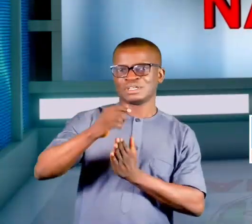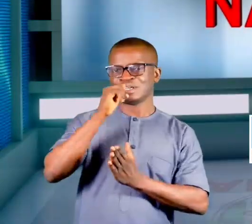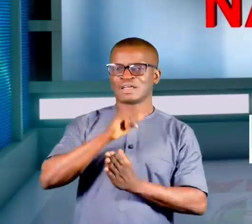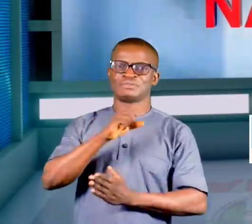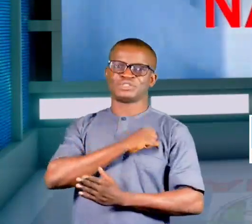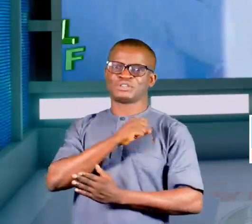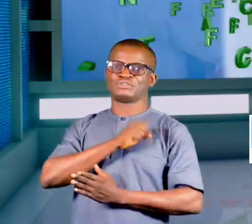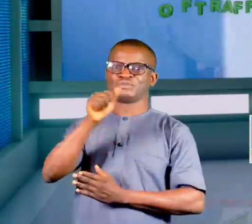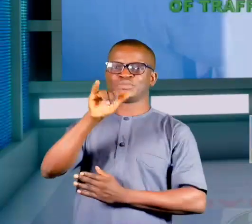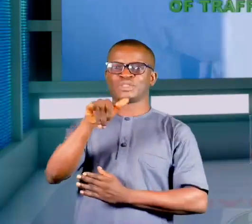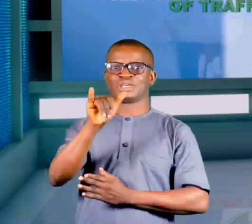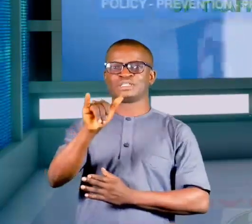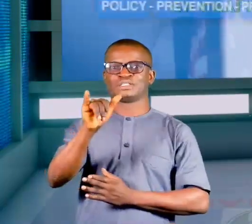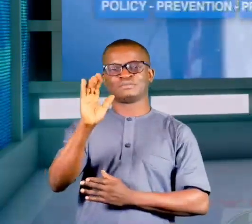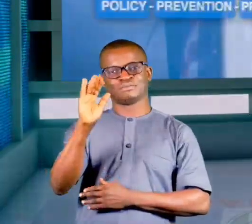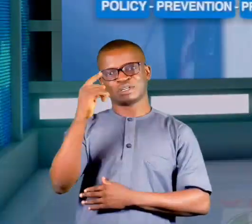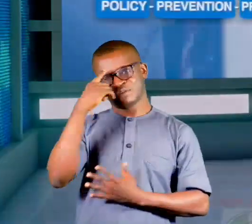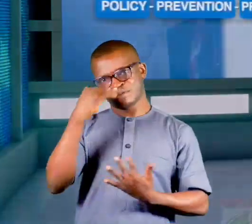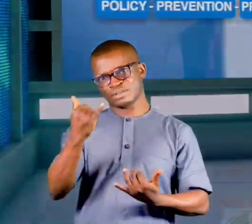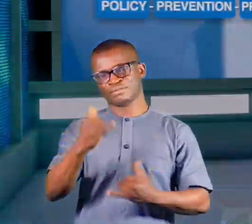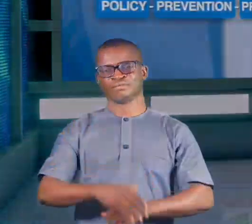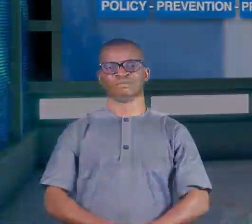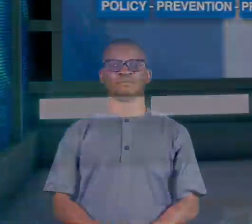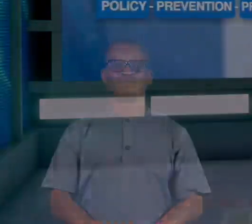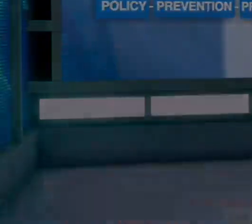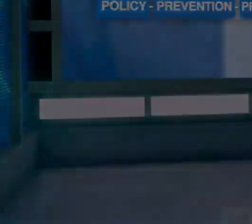I'm Angela Abweegi Bye for now